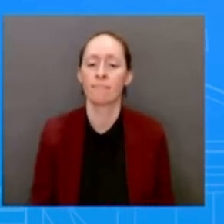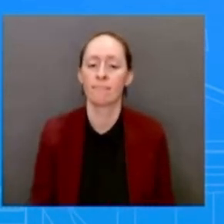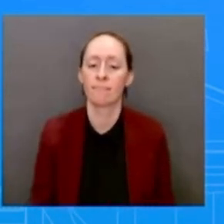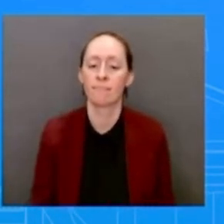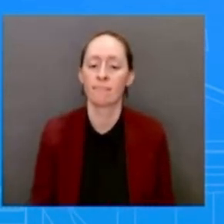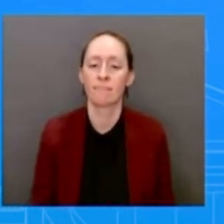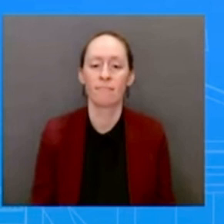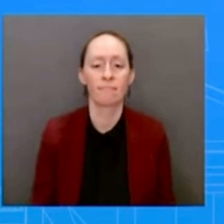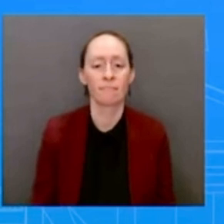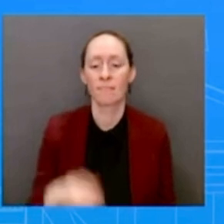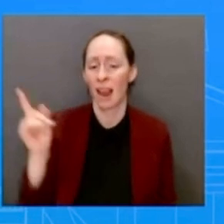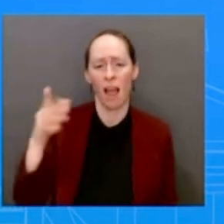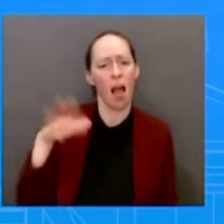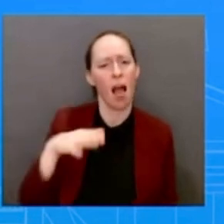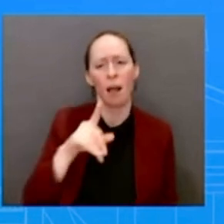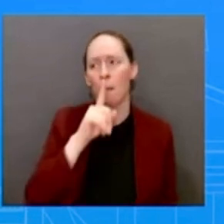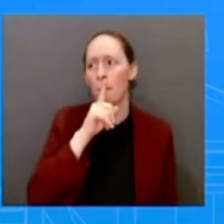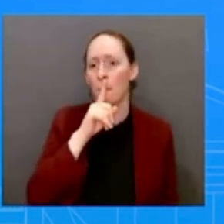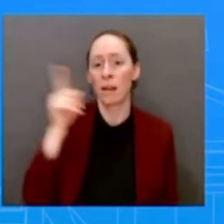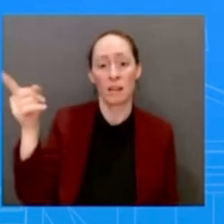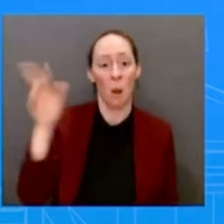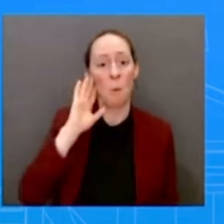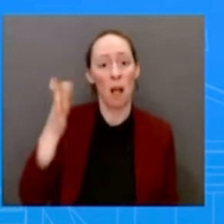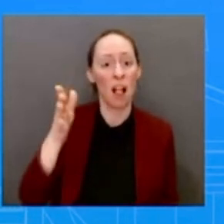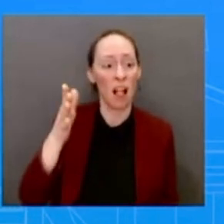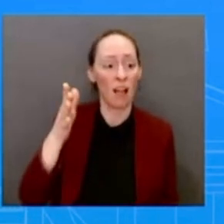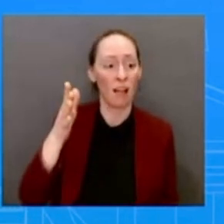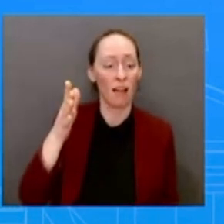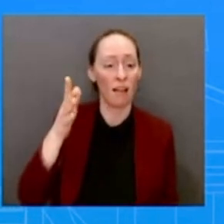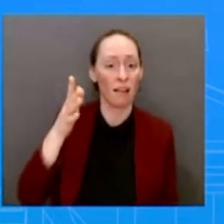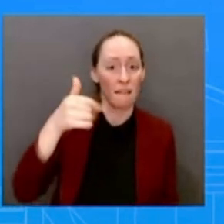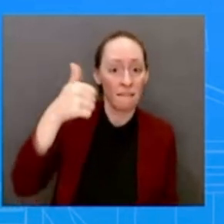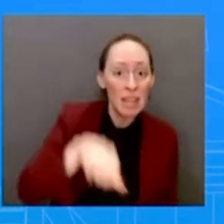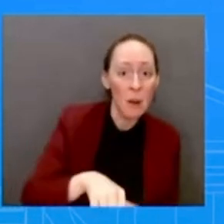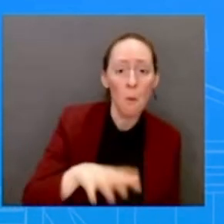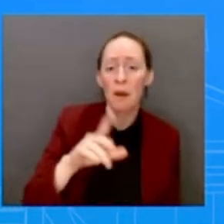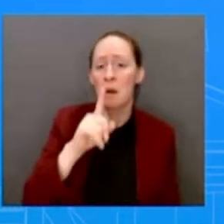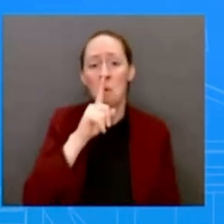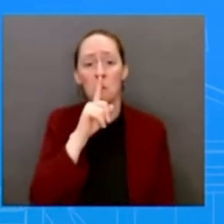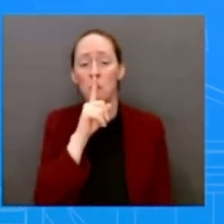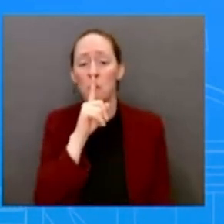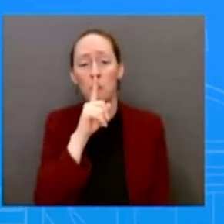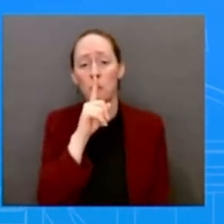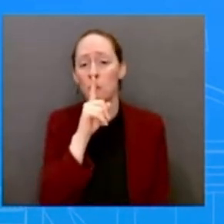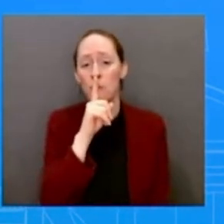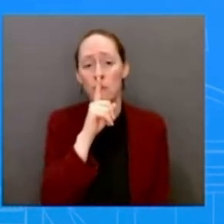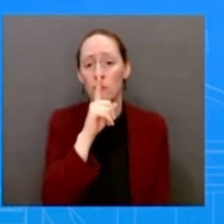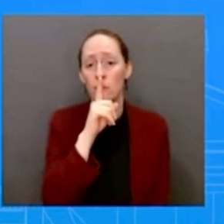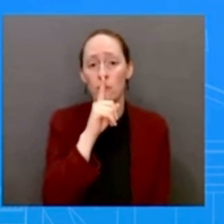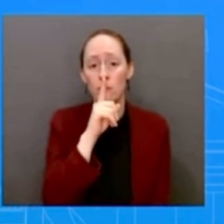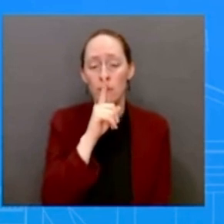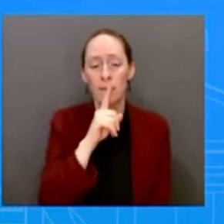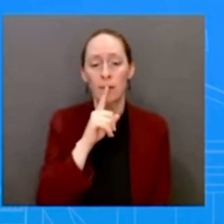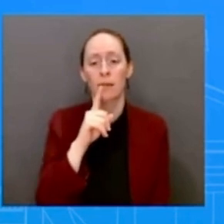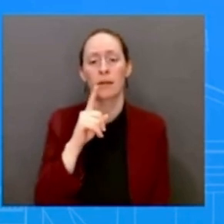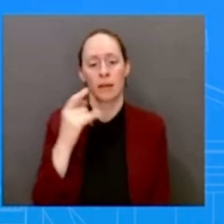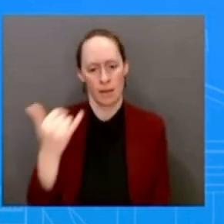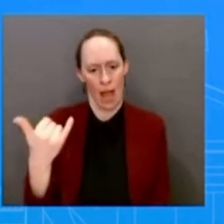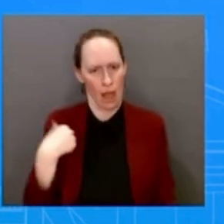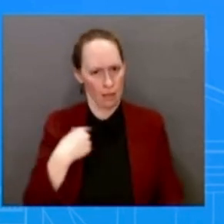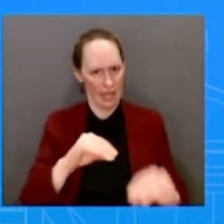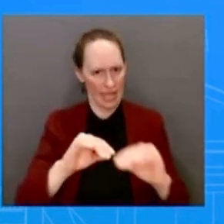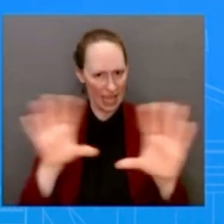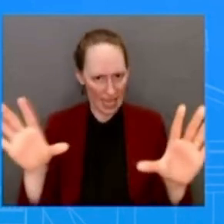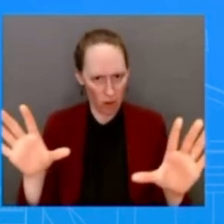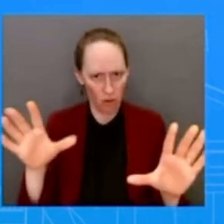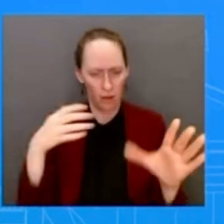did not lay that out. Now we're communicating that very clearly. We communicated with the House Democrats days ago when they were in Baltimore.